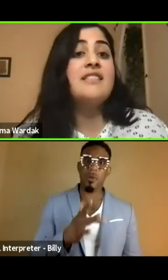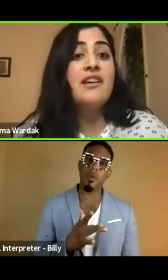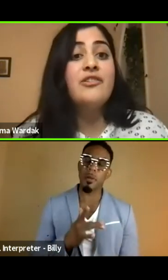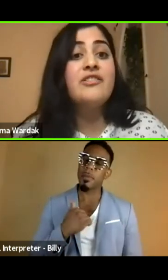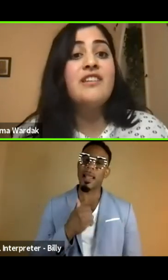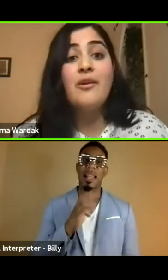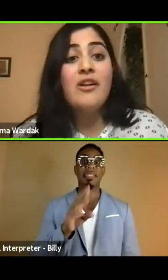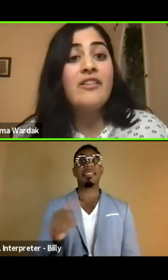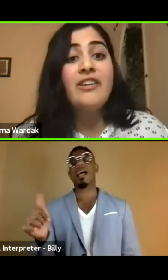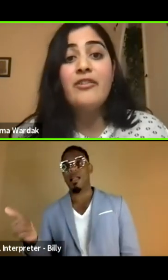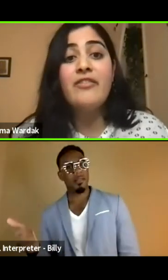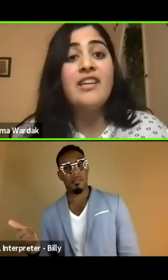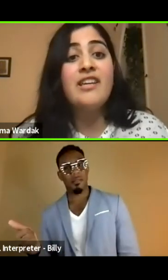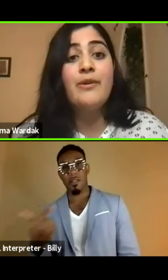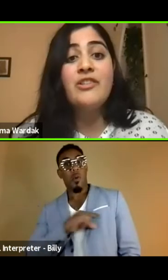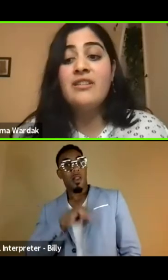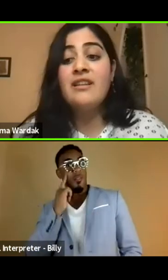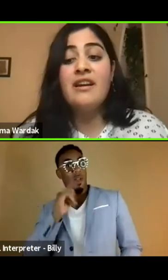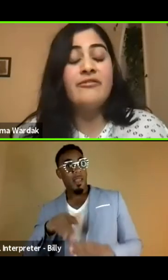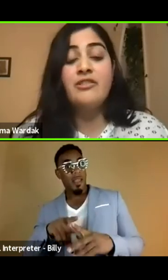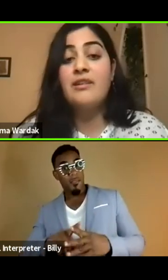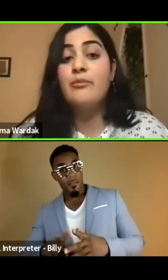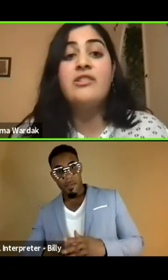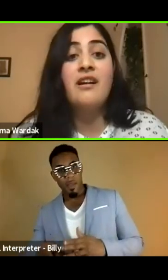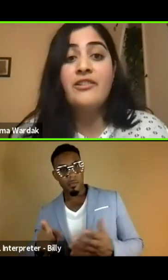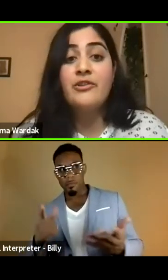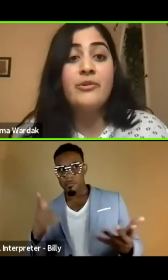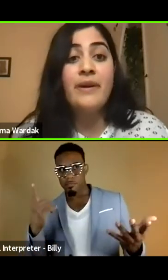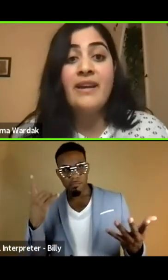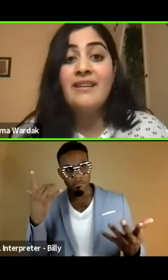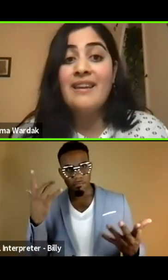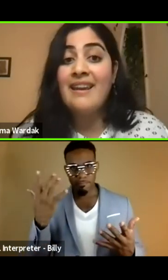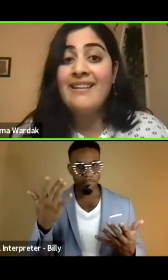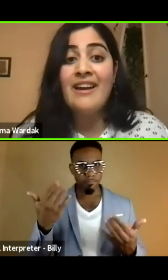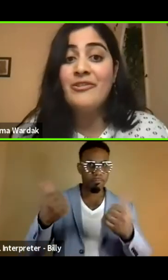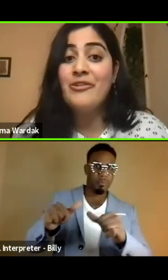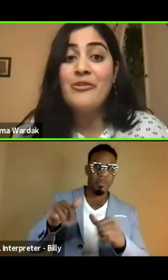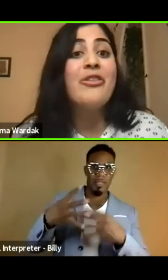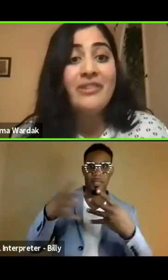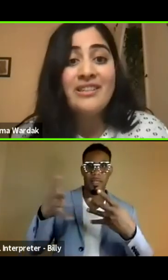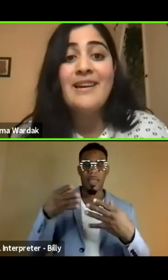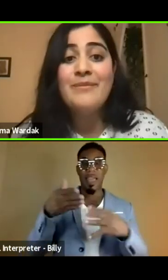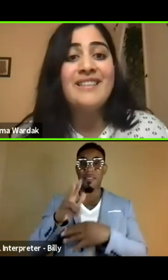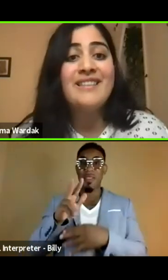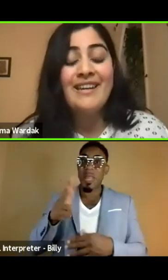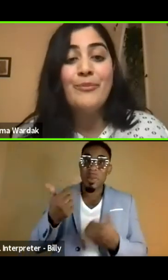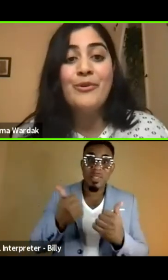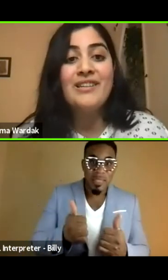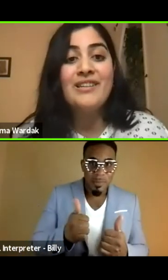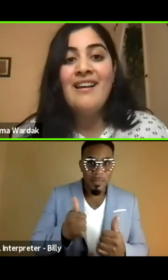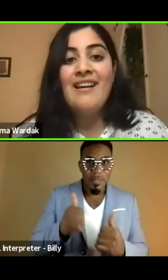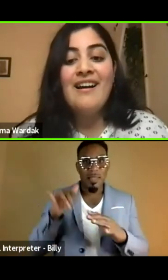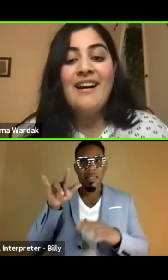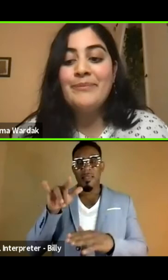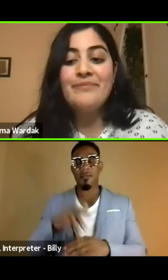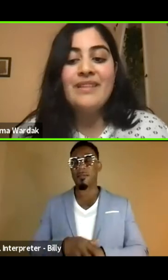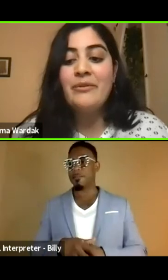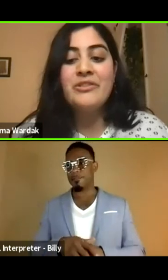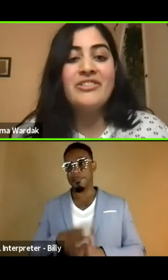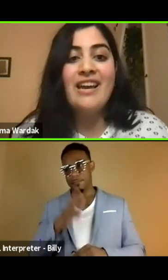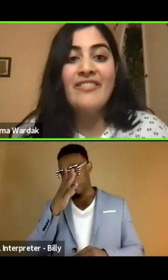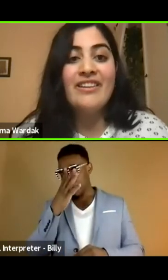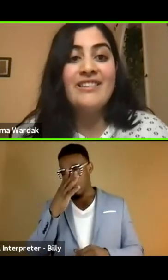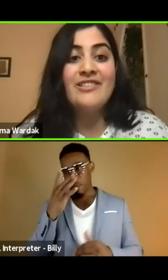but I had six others that qualified for evacuation that for some reason got turned away at the gate after their third attempt at the airport. Um,